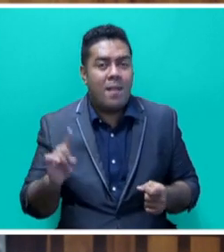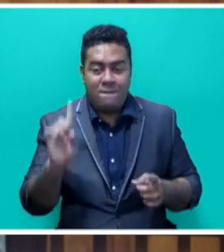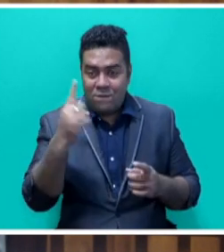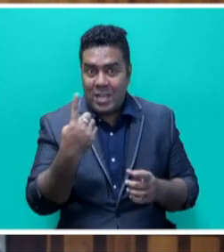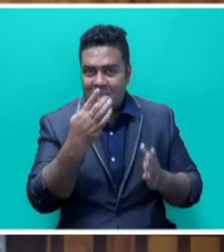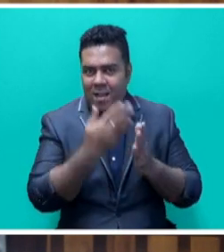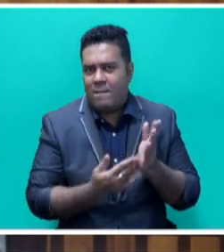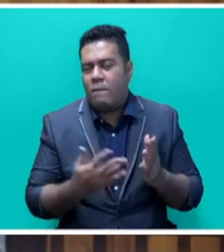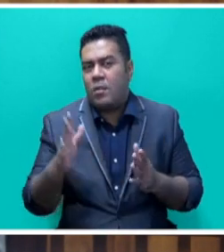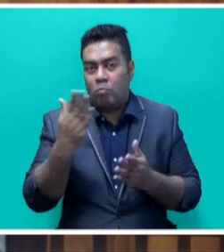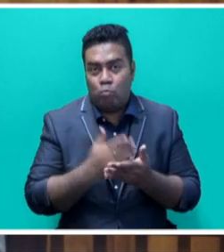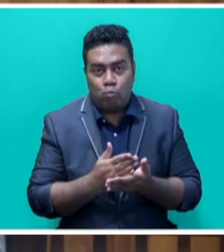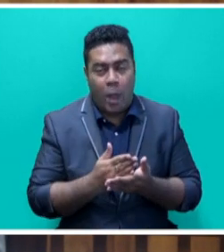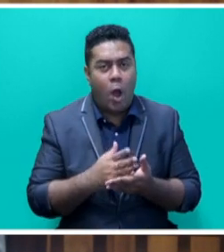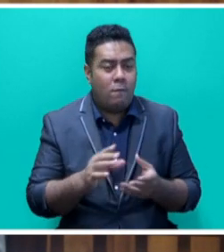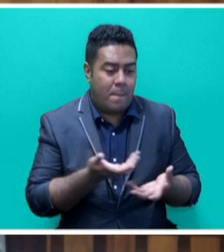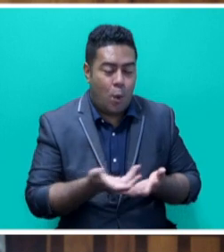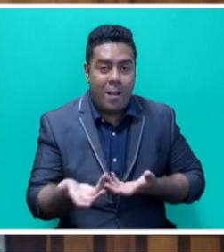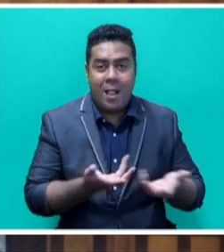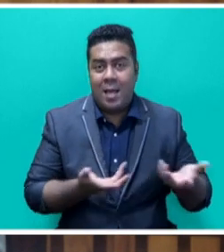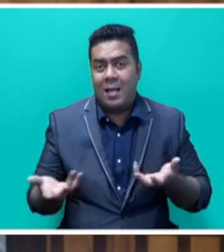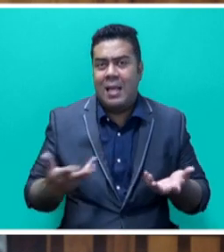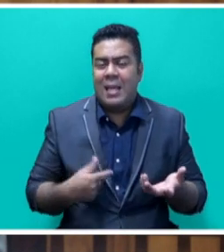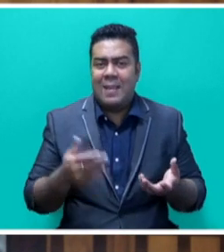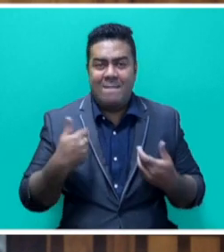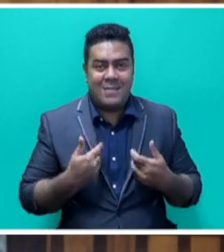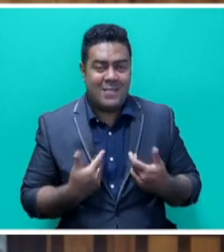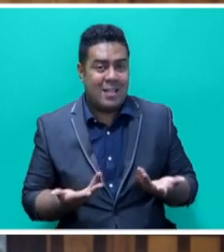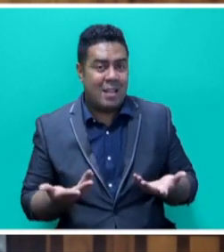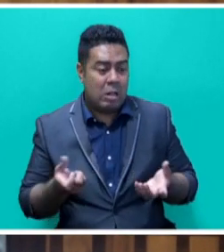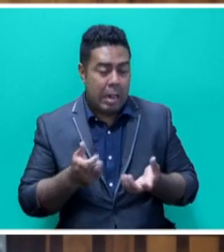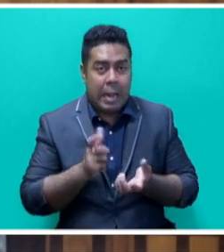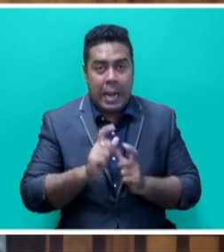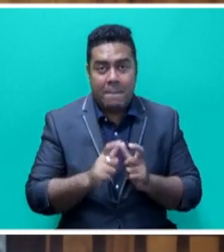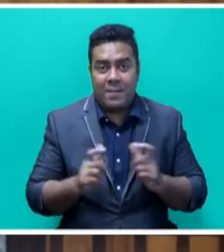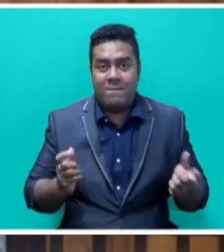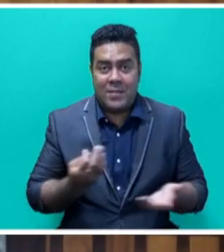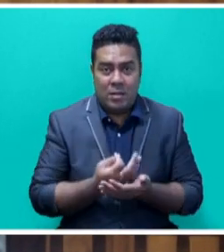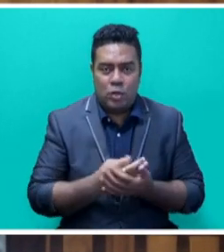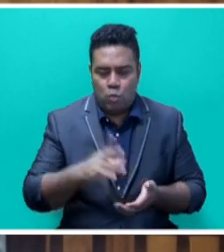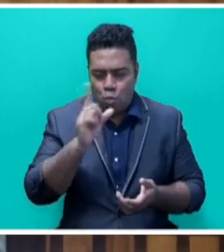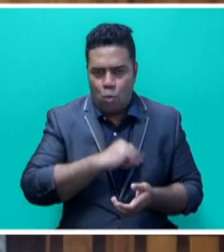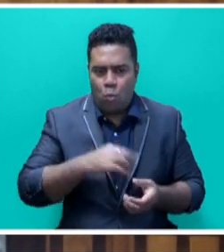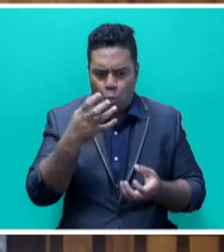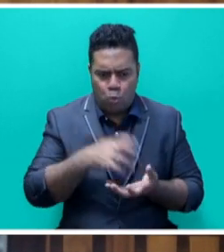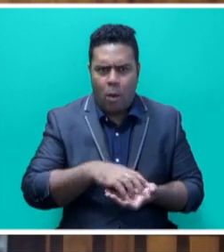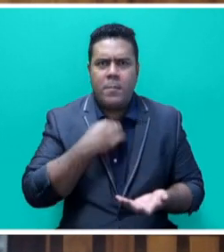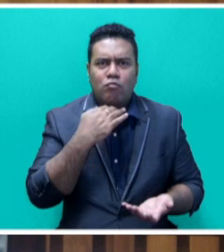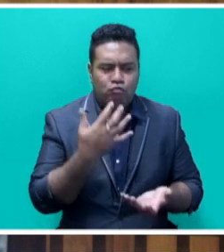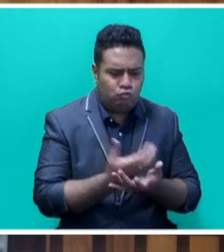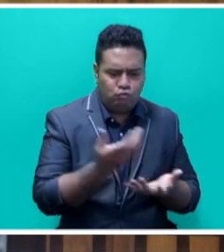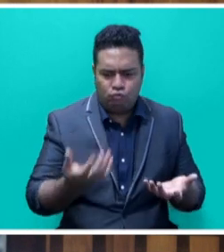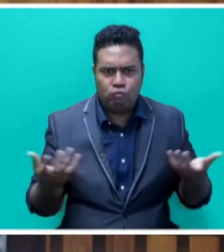of the equation to mobilize effective climate finance is the ability to clearly quantify your financing needs